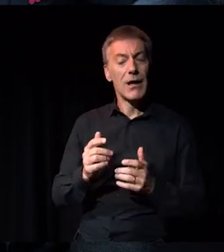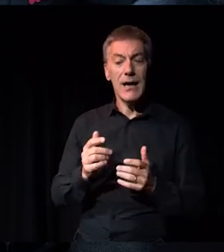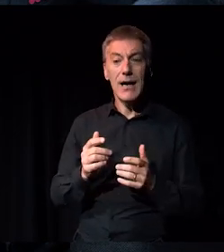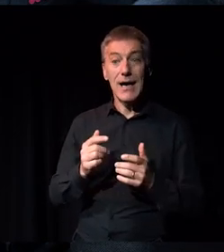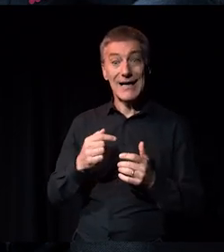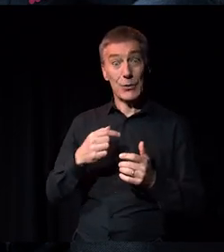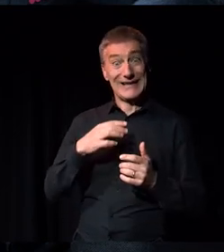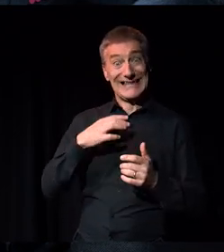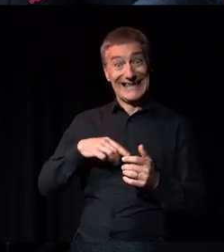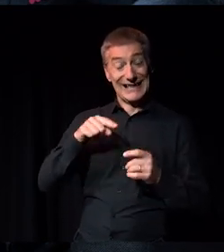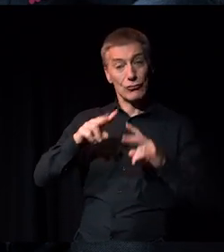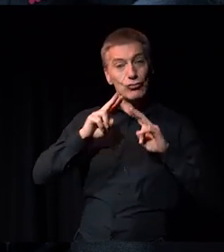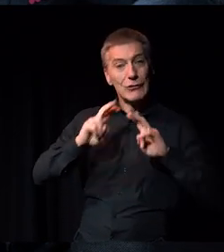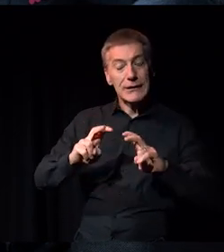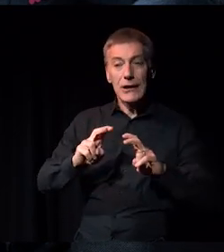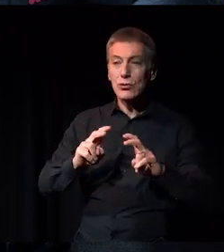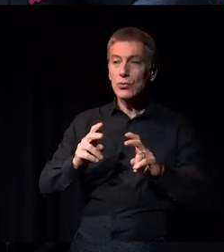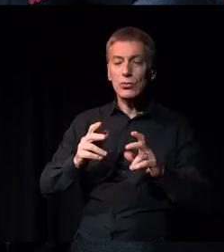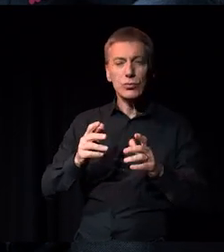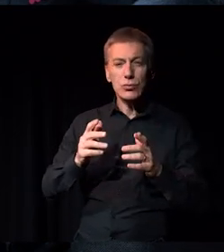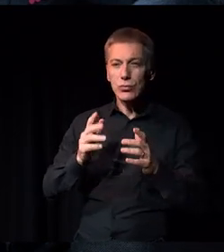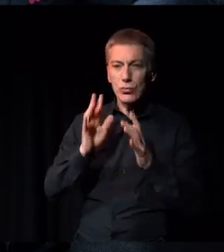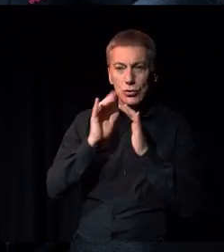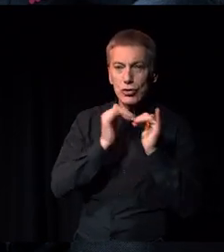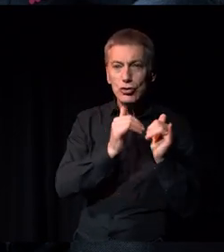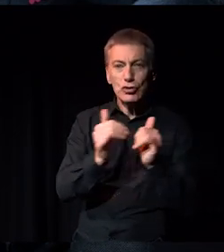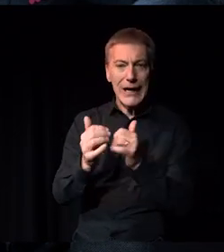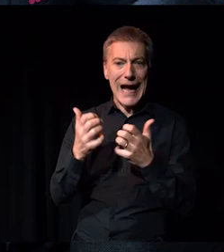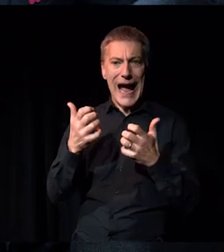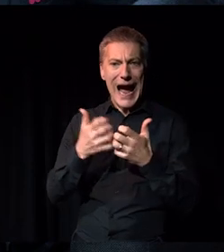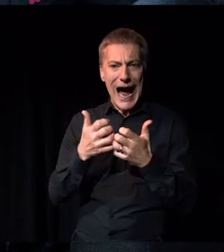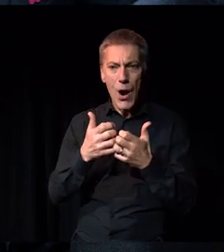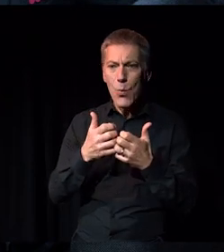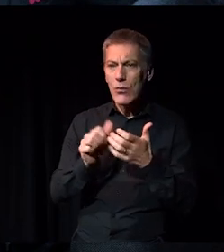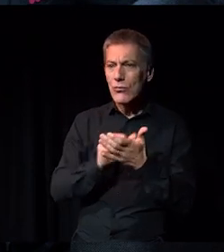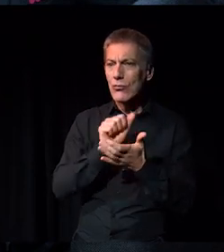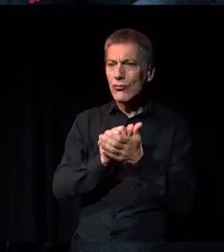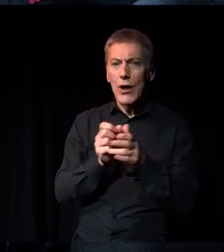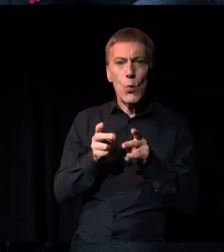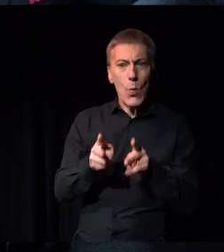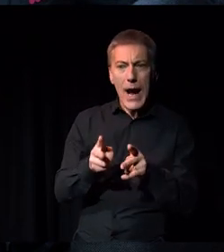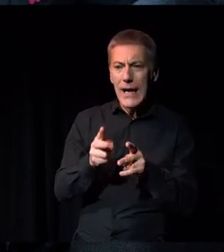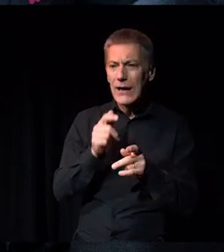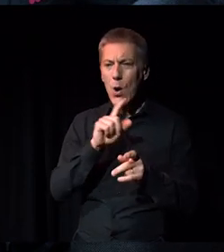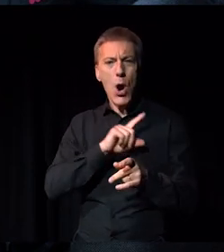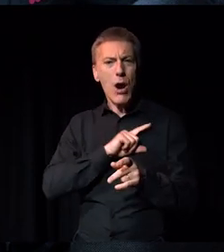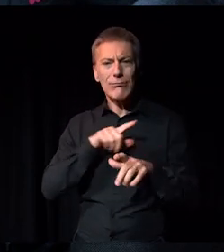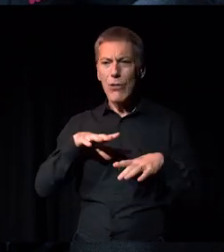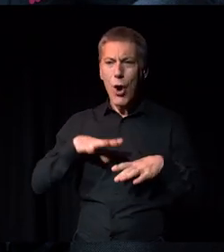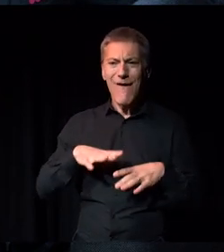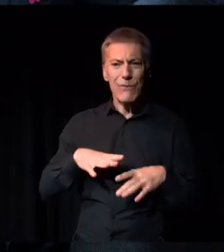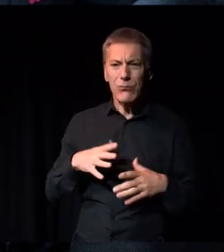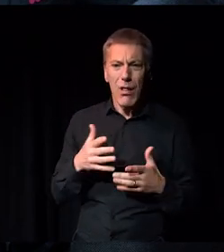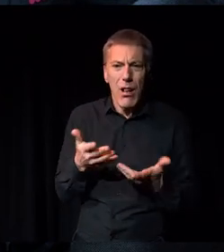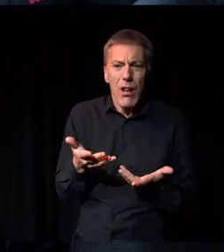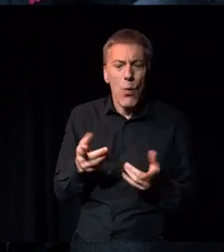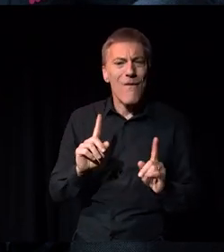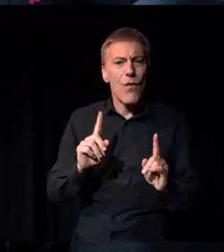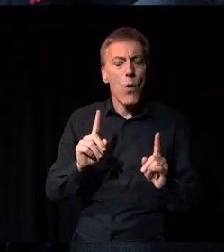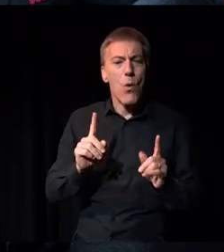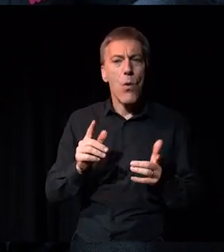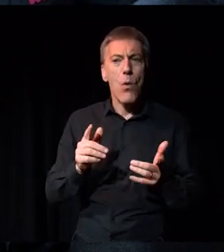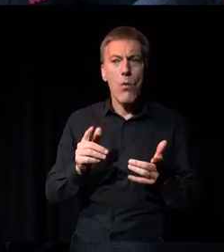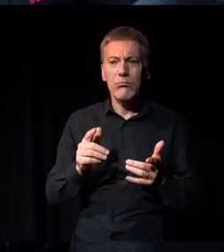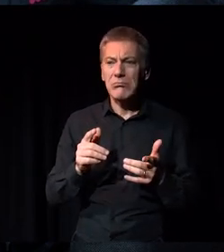research intended to do was kind of pull this apart a little bit, understand what was uncomfortable about these questions, what was